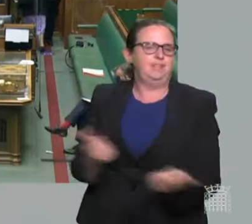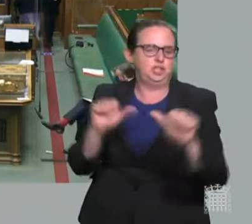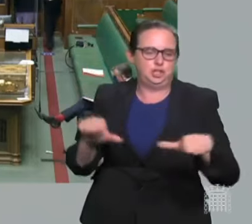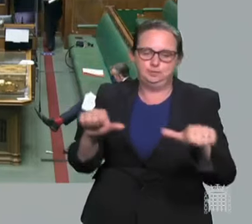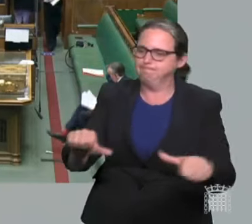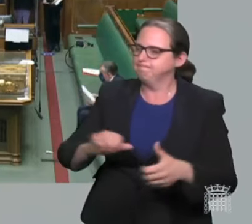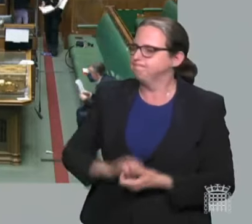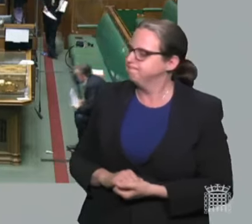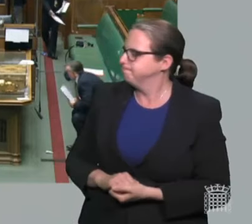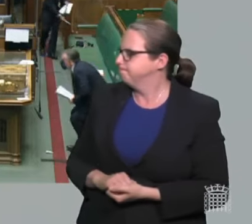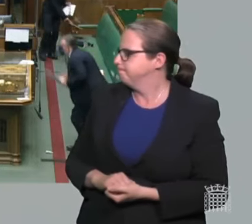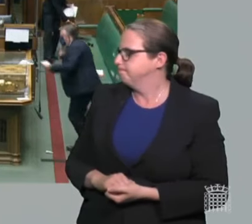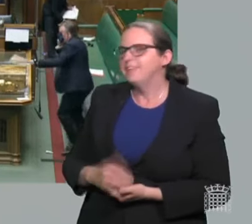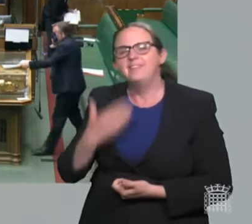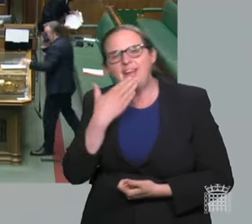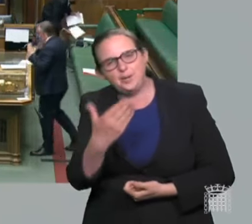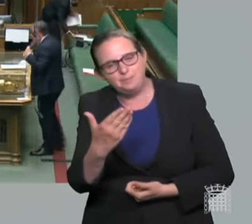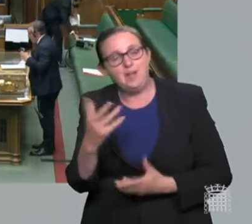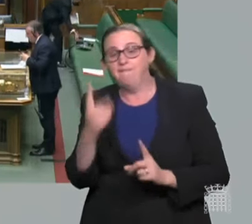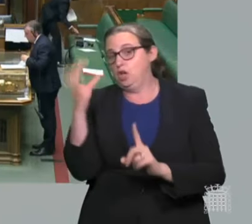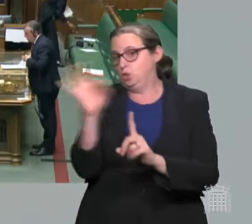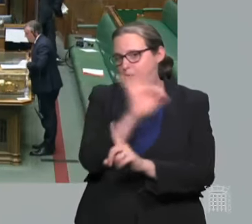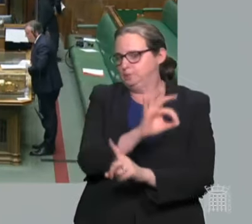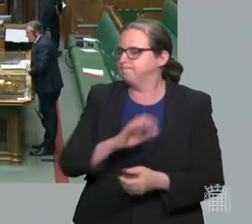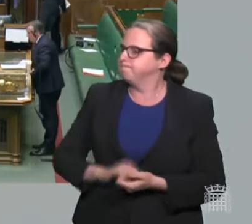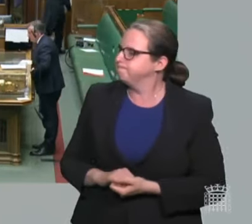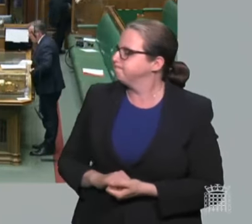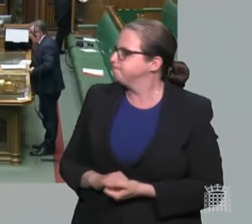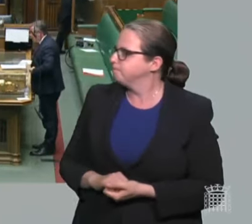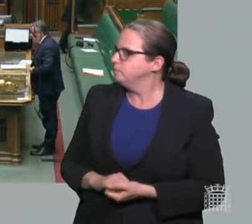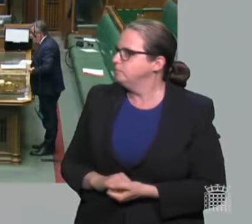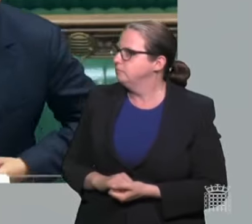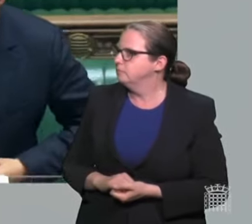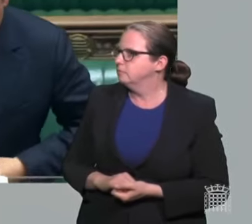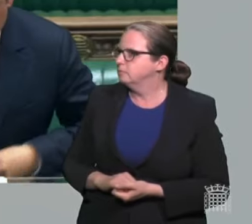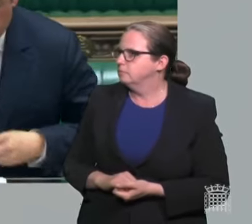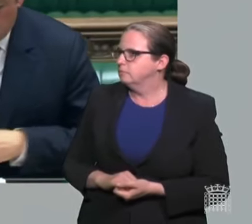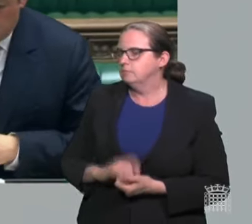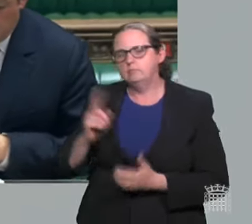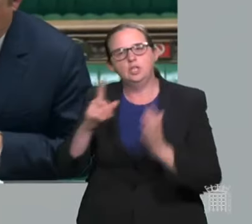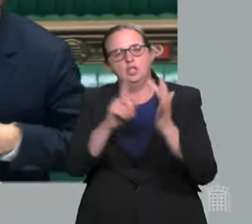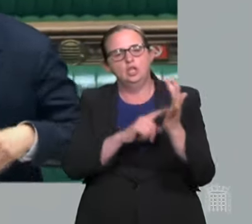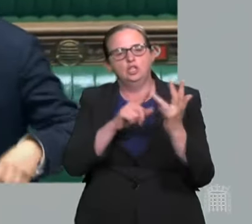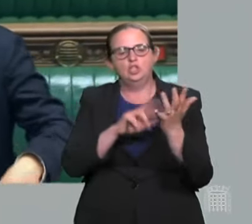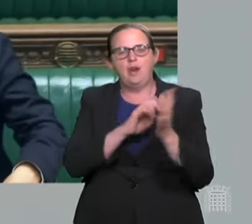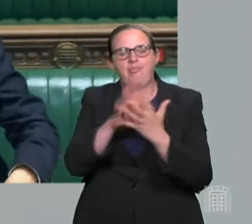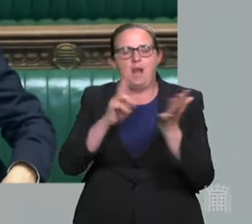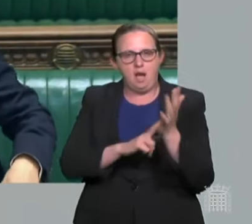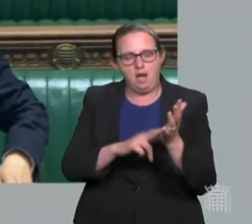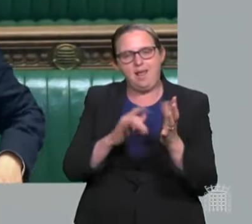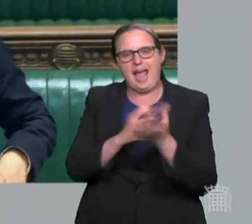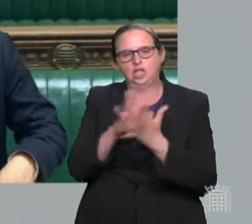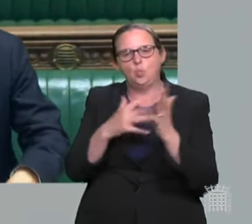Secretary of State, Jonathan Ashworth. I'm grateful, Mr Speaker. Can I start by paying tribute to